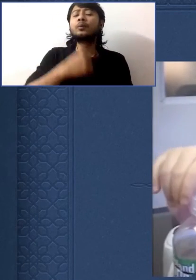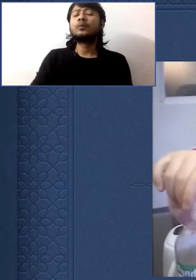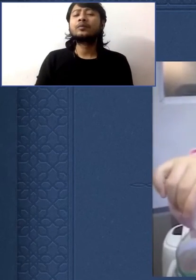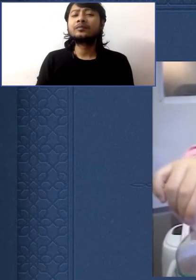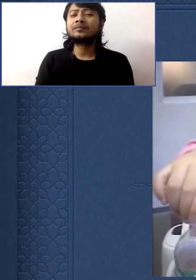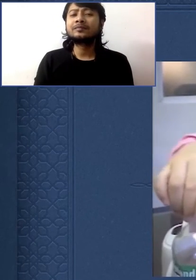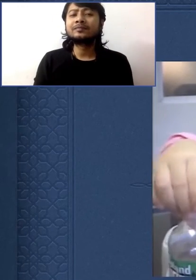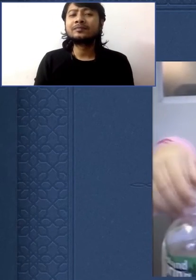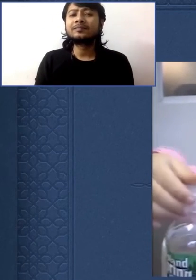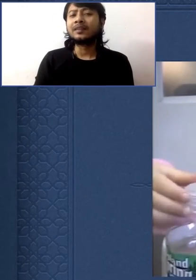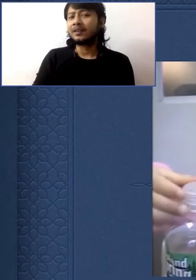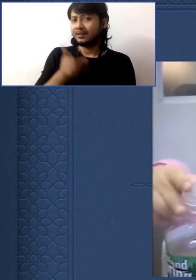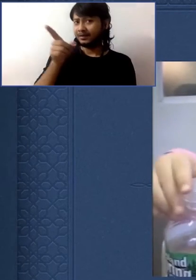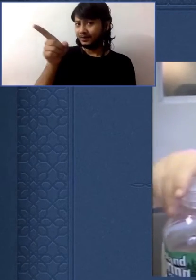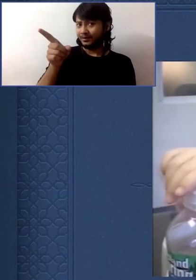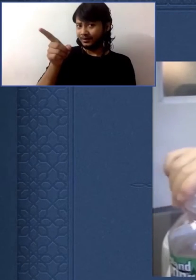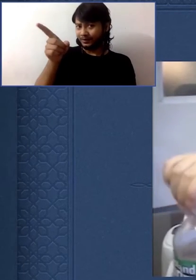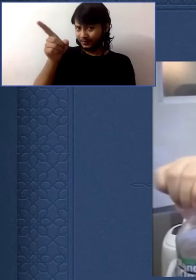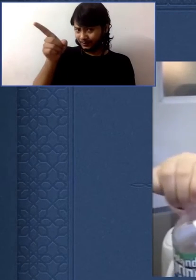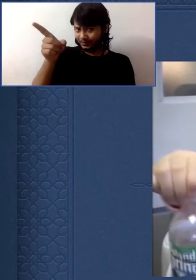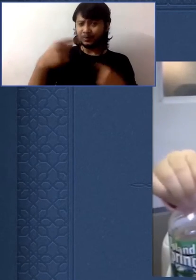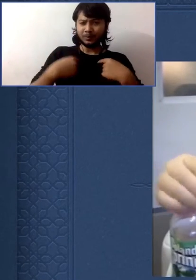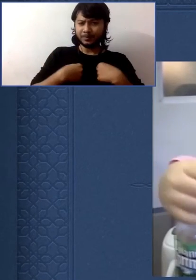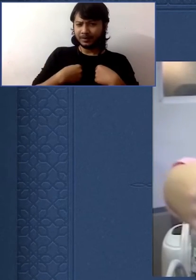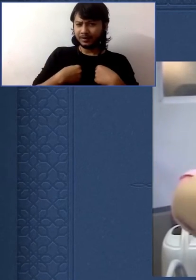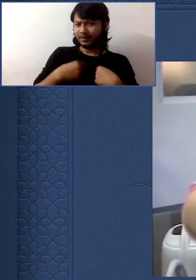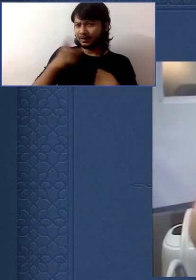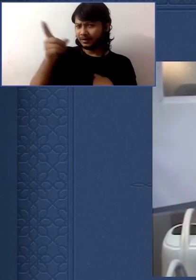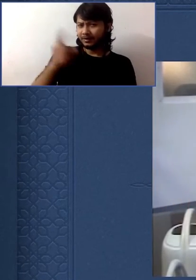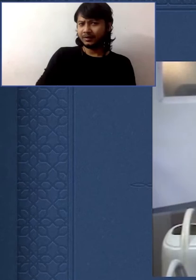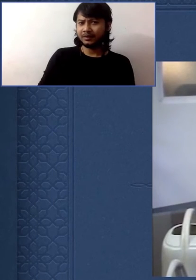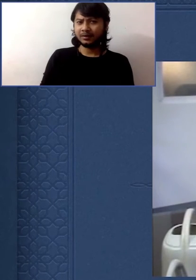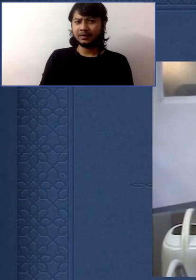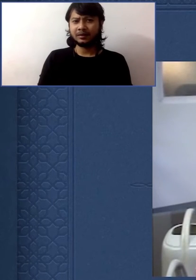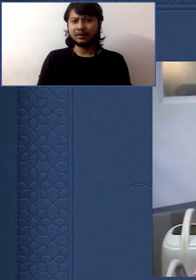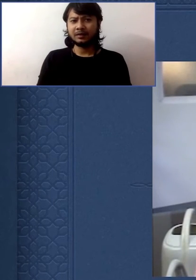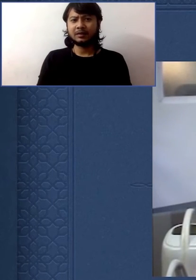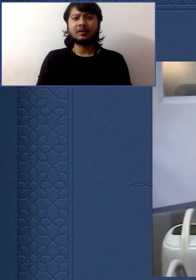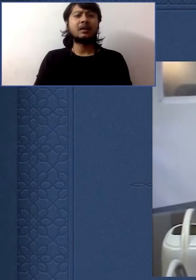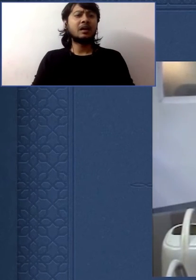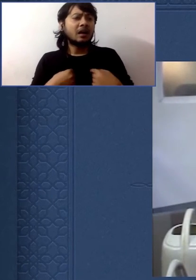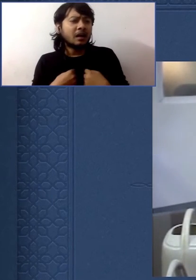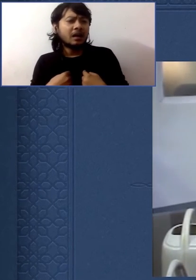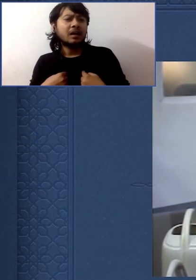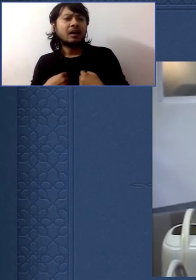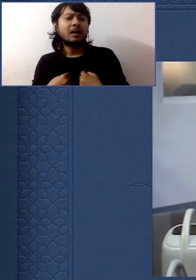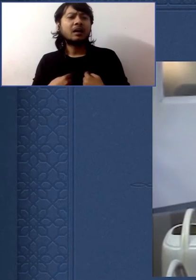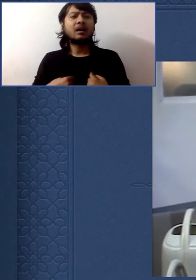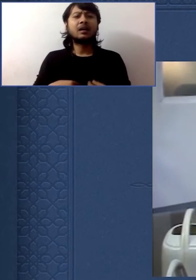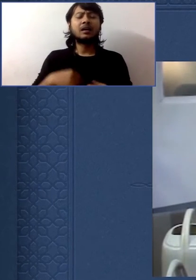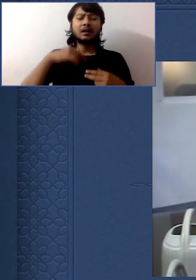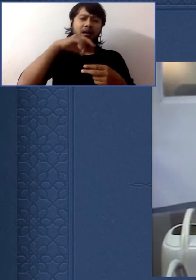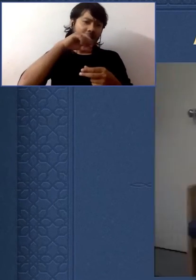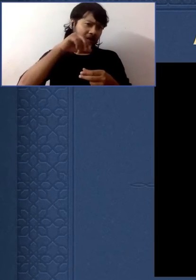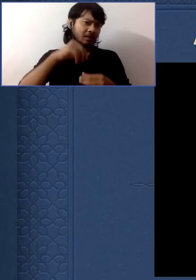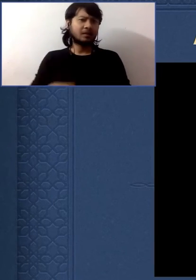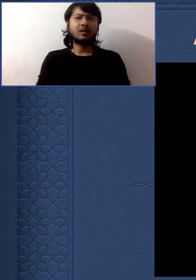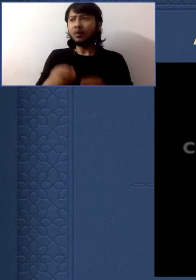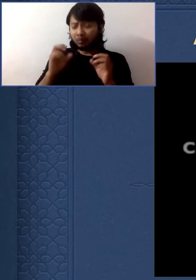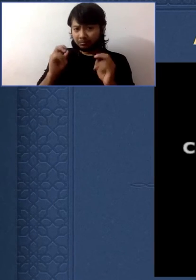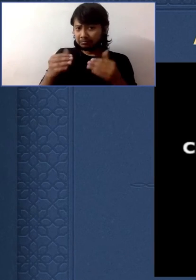Do you want to open it, or should I open it? I'll open the bottle. Okay, yeah, okay, go ahead. You open the bottle.